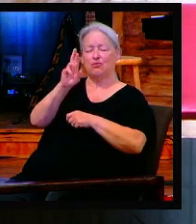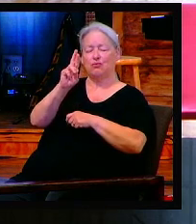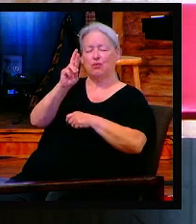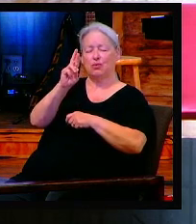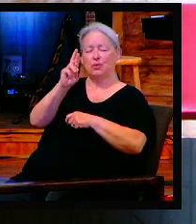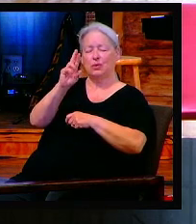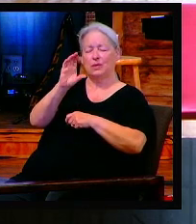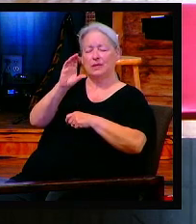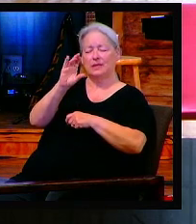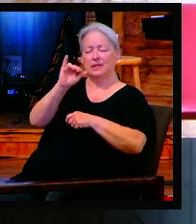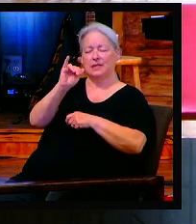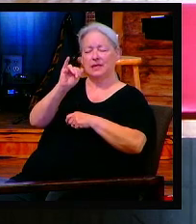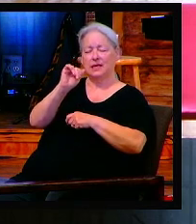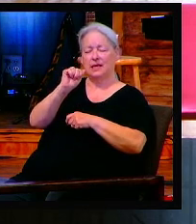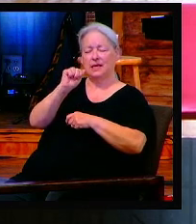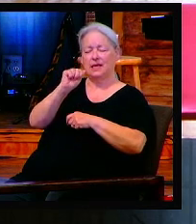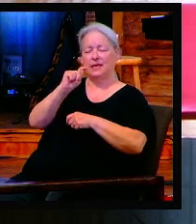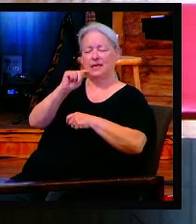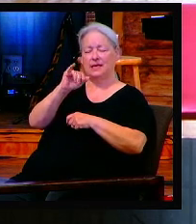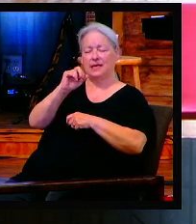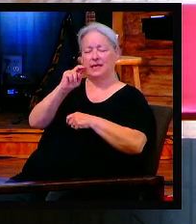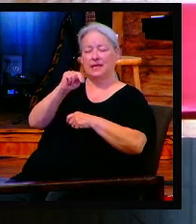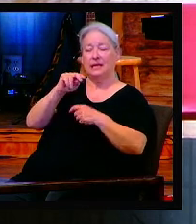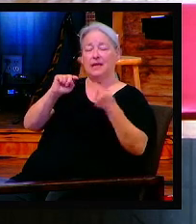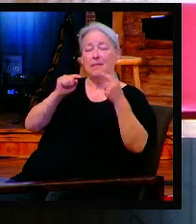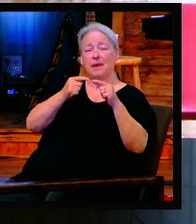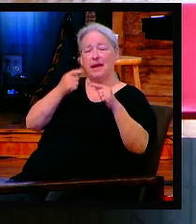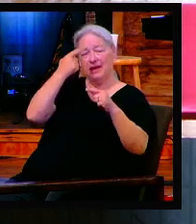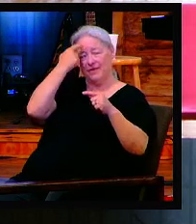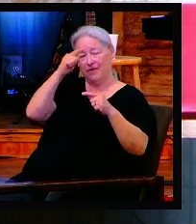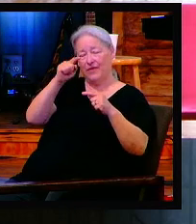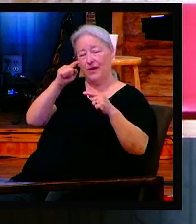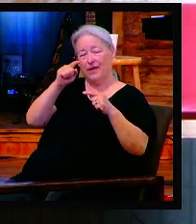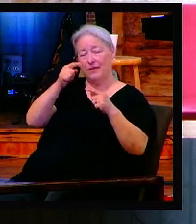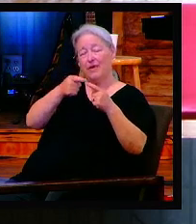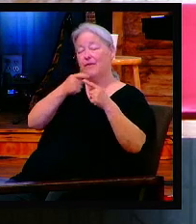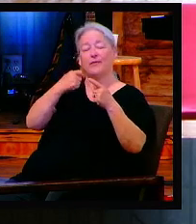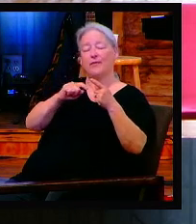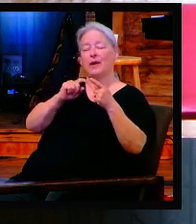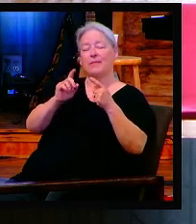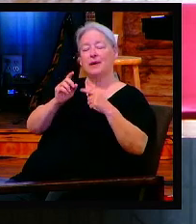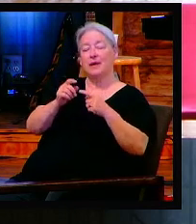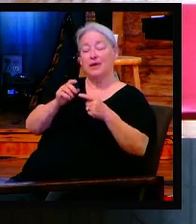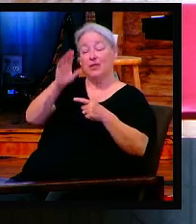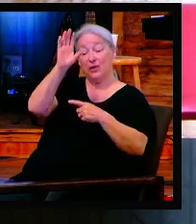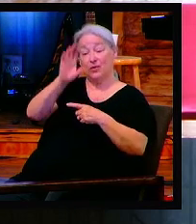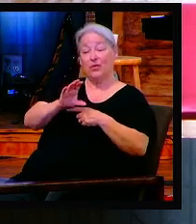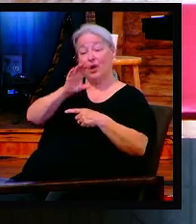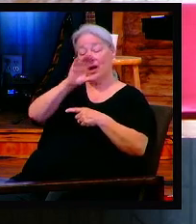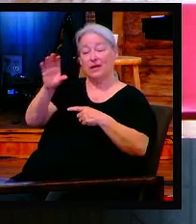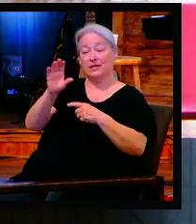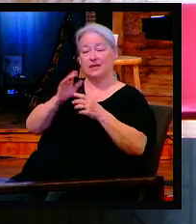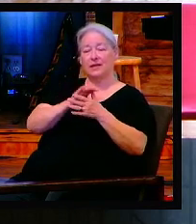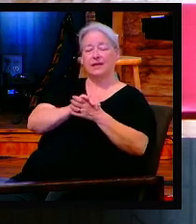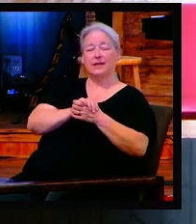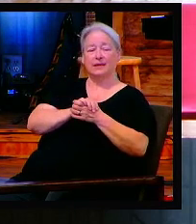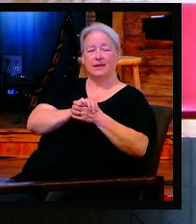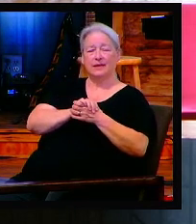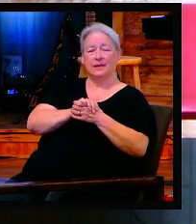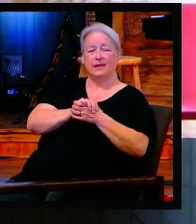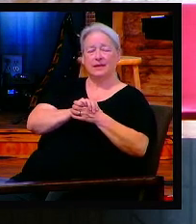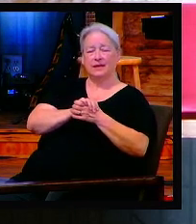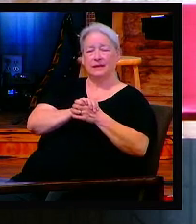as well, hung on the cross for six hours. That's not coincidence because man was made on the sixth day. God is a